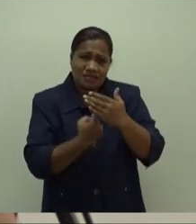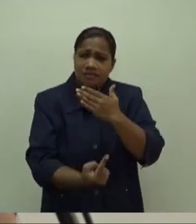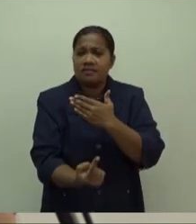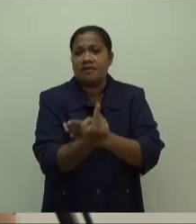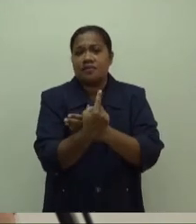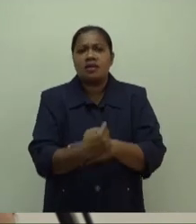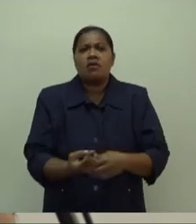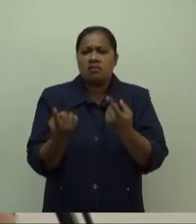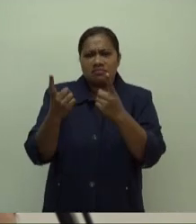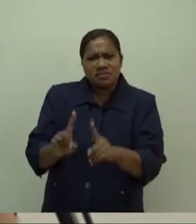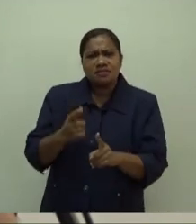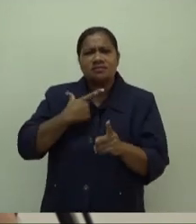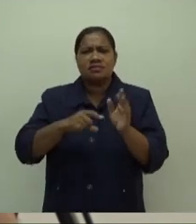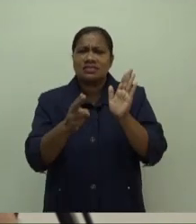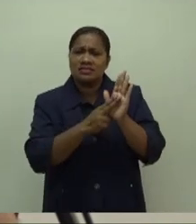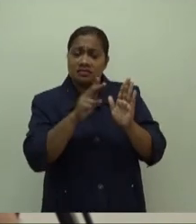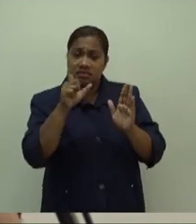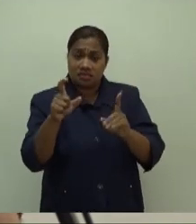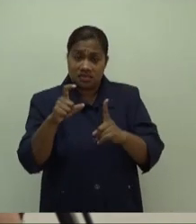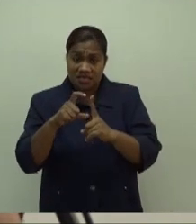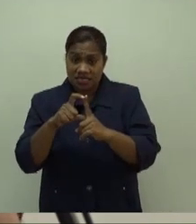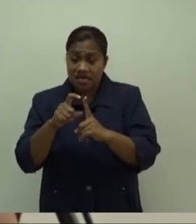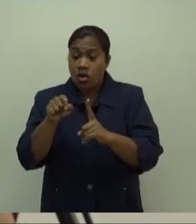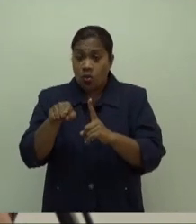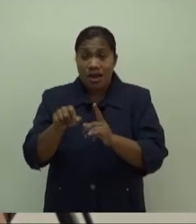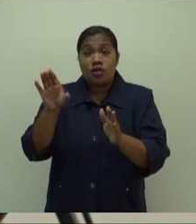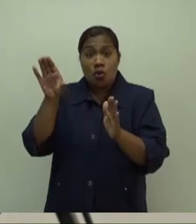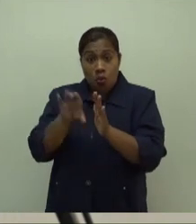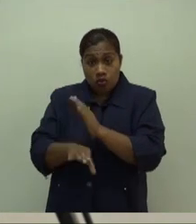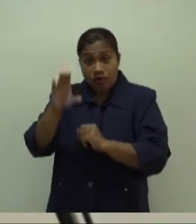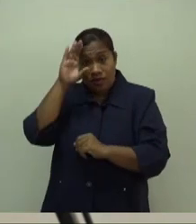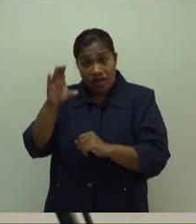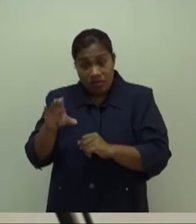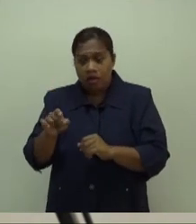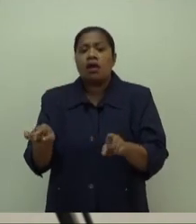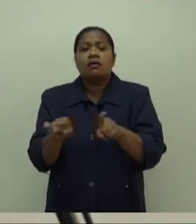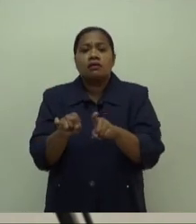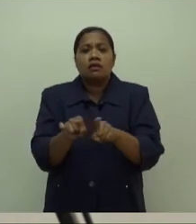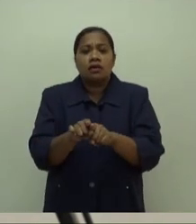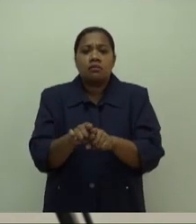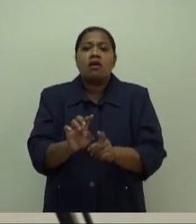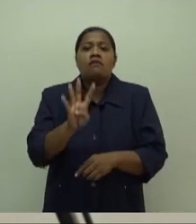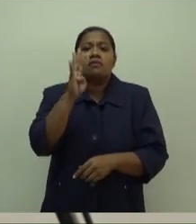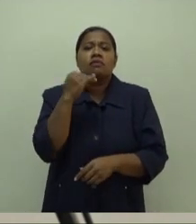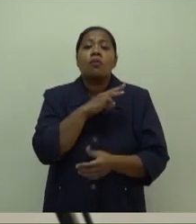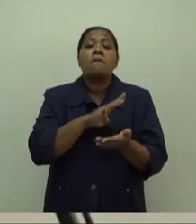NCDs, the estimated cost to the country amounts to more than 400 billion every year.